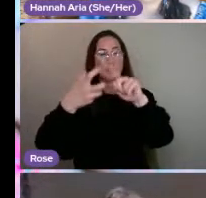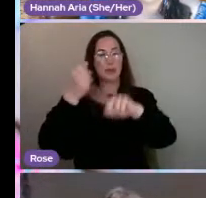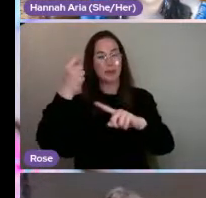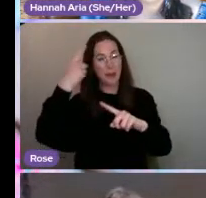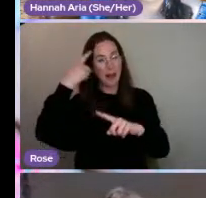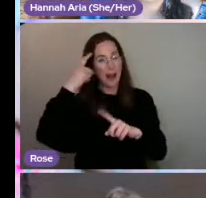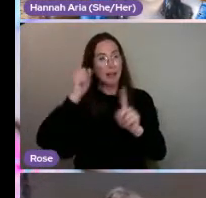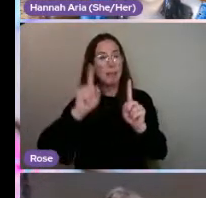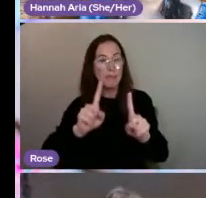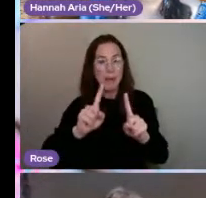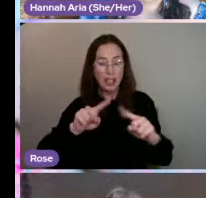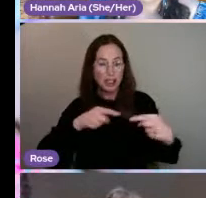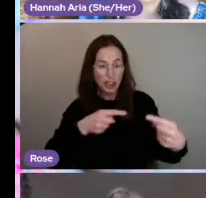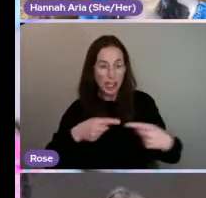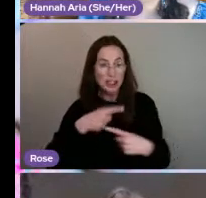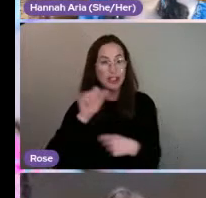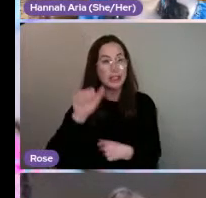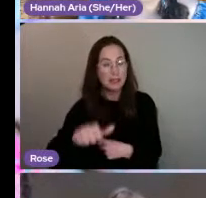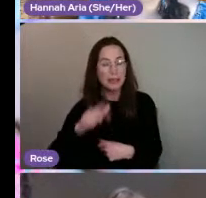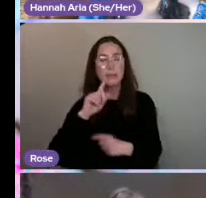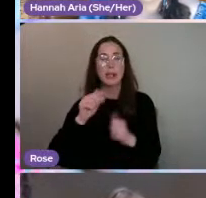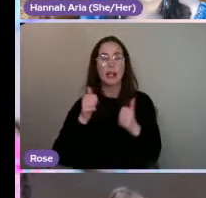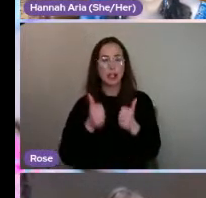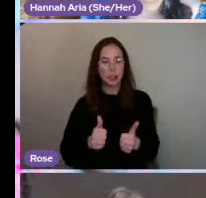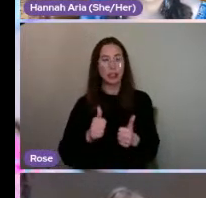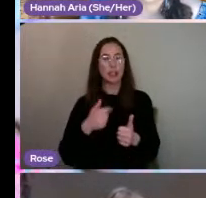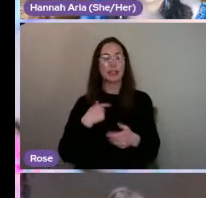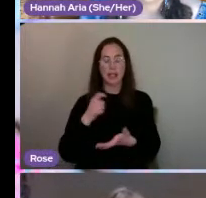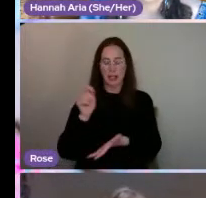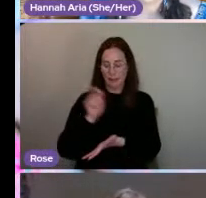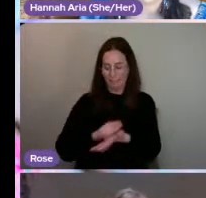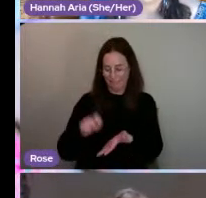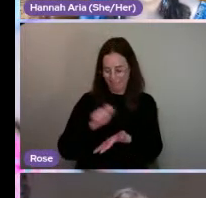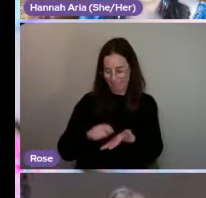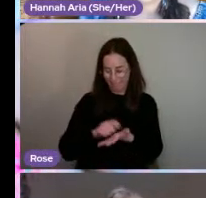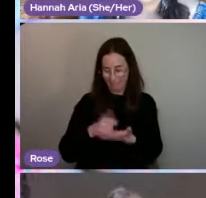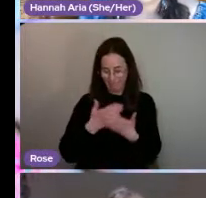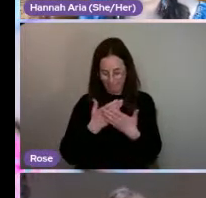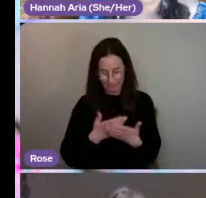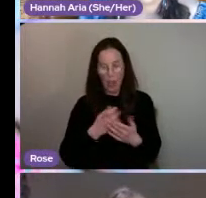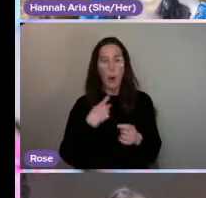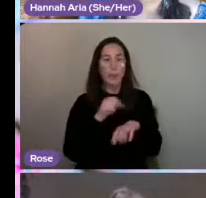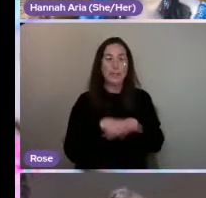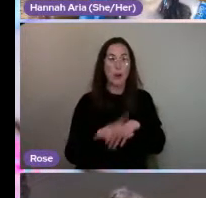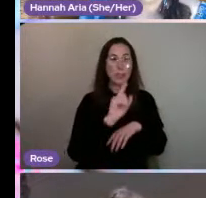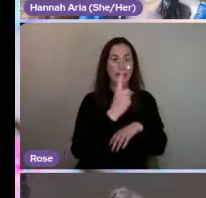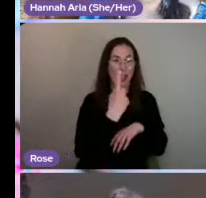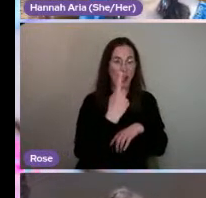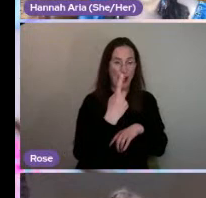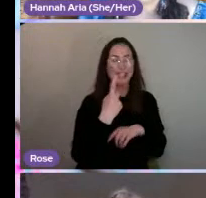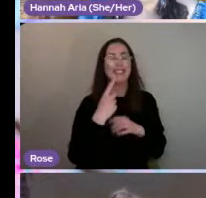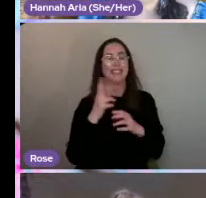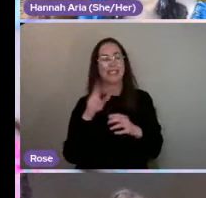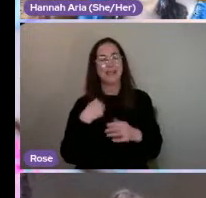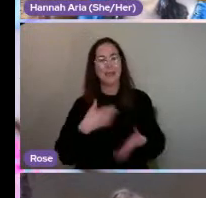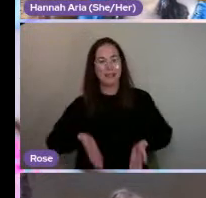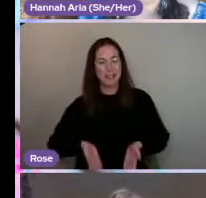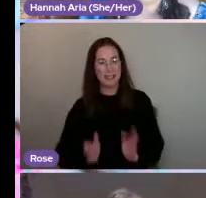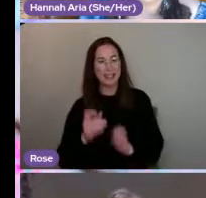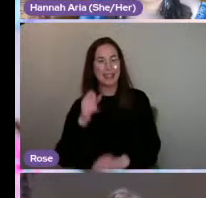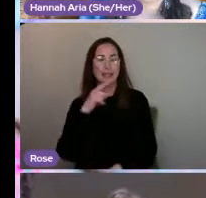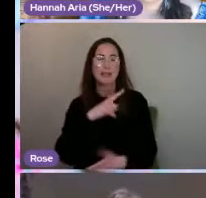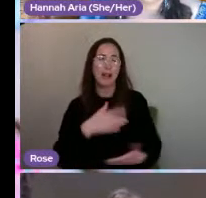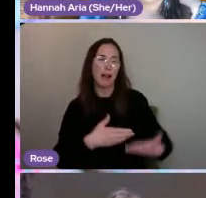way, but have been really good. So, I did my master's, well, I got divorced before all this. I had my son, who's been